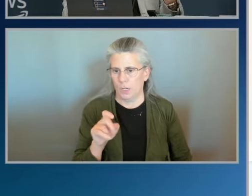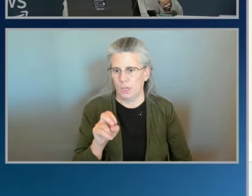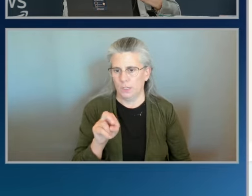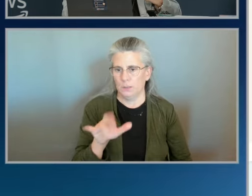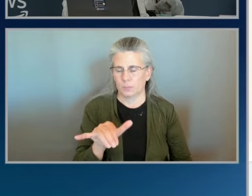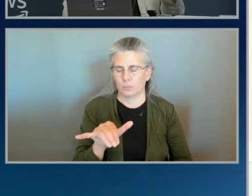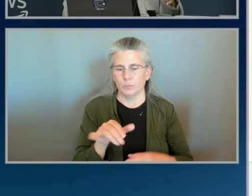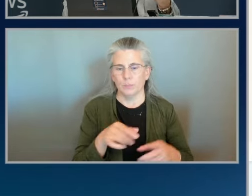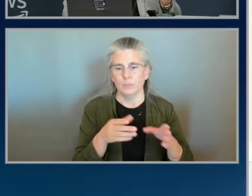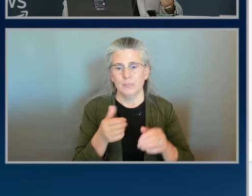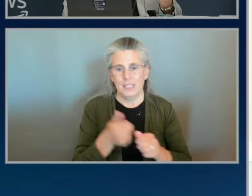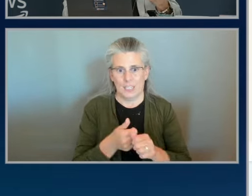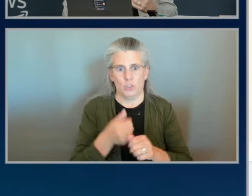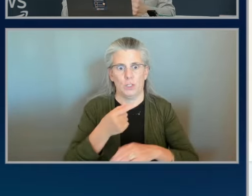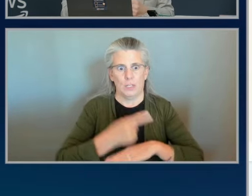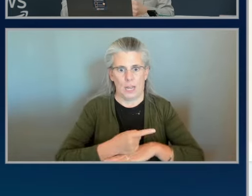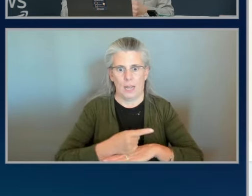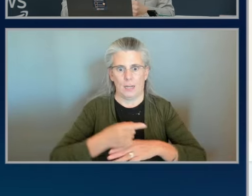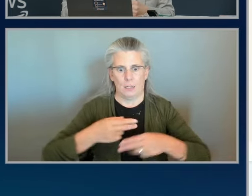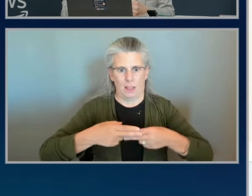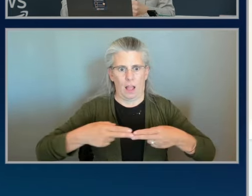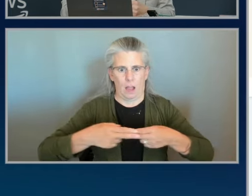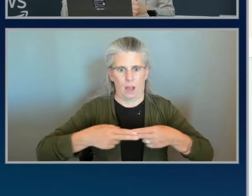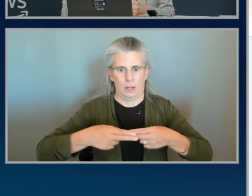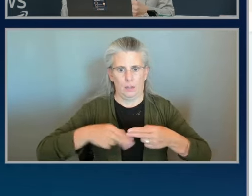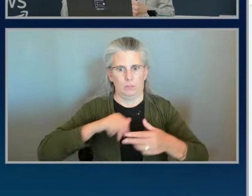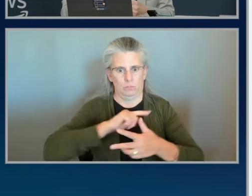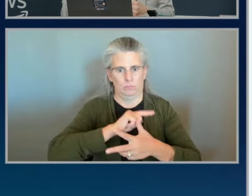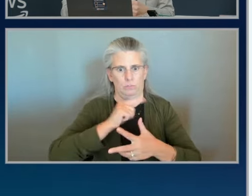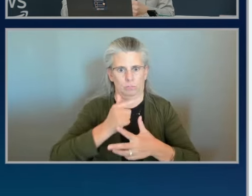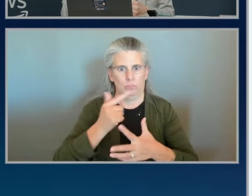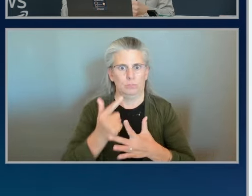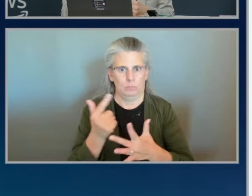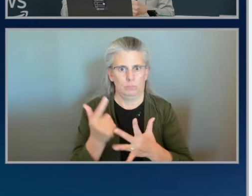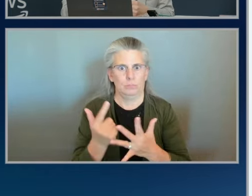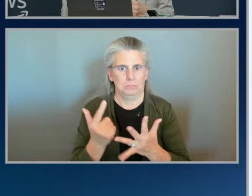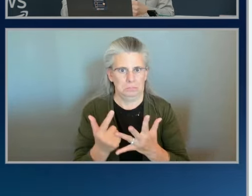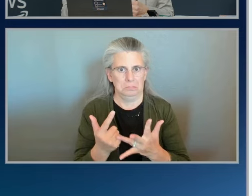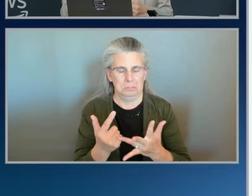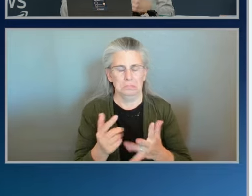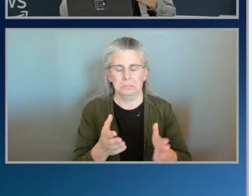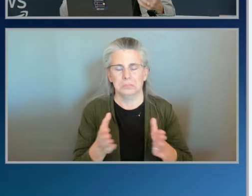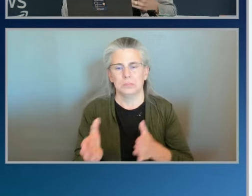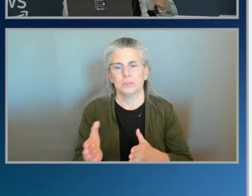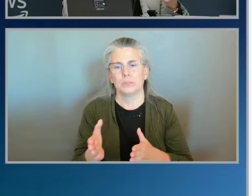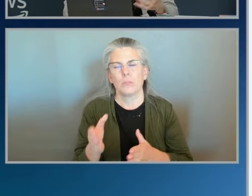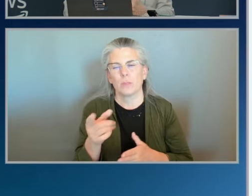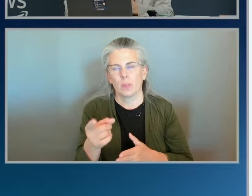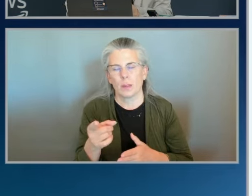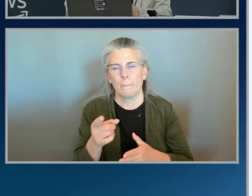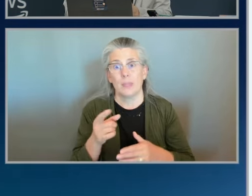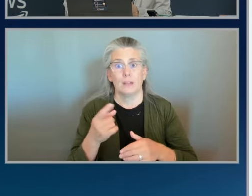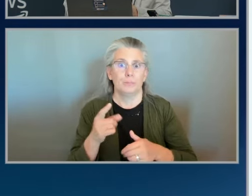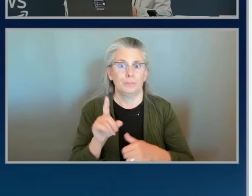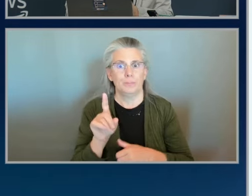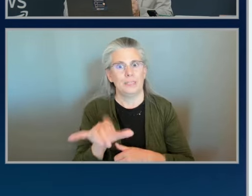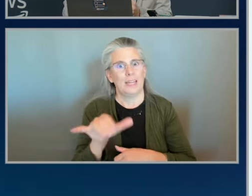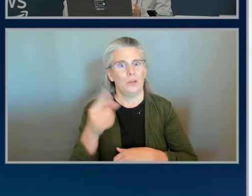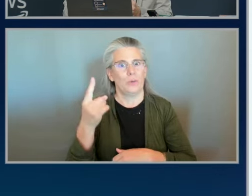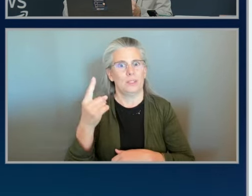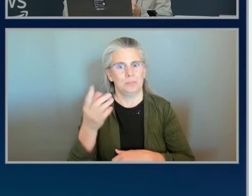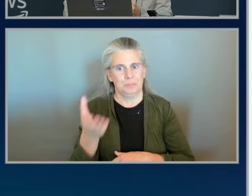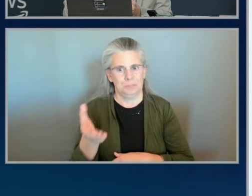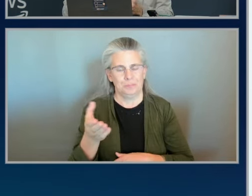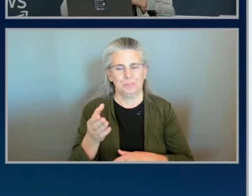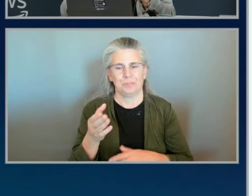itinerary that i brought up for you was a seven day itinerary um that you know really starts with day one as a taste of madrid's history arts